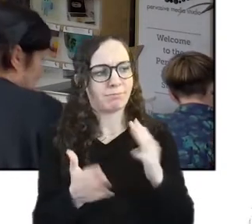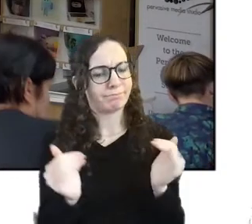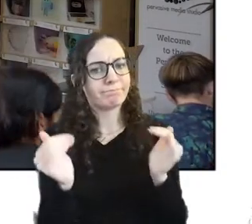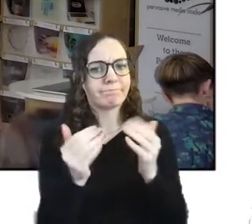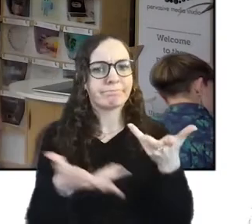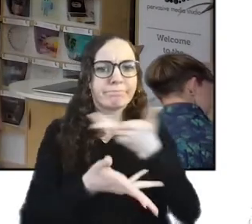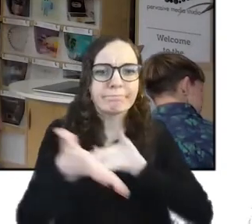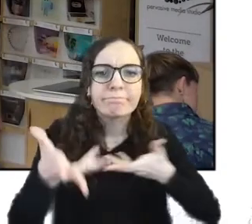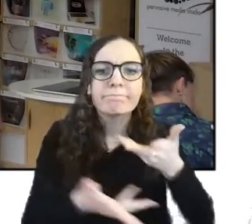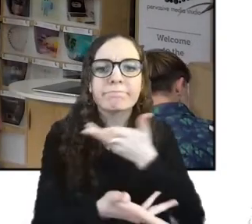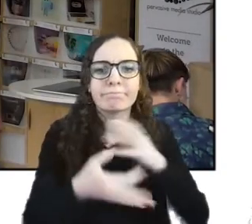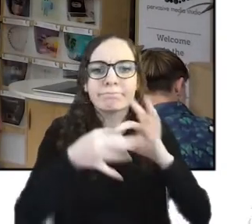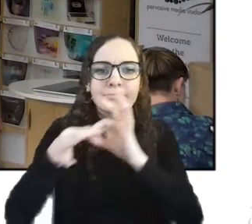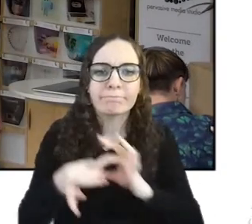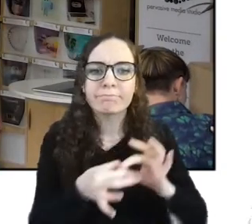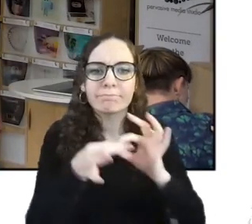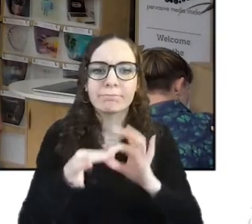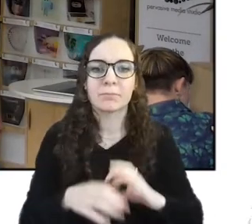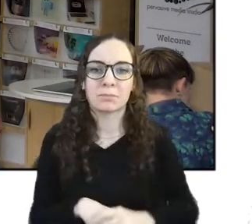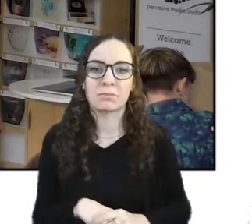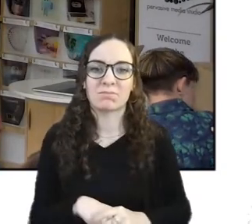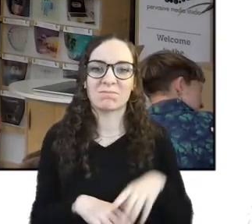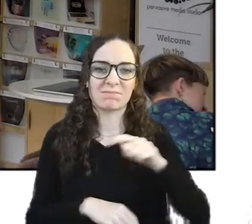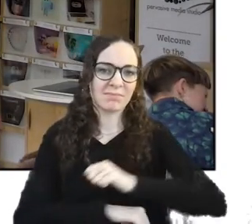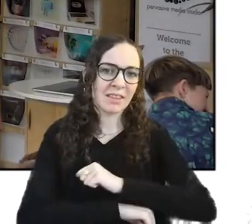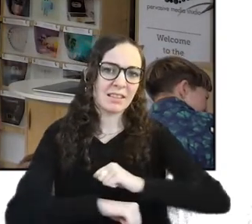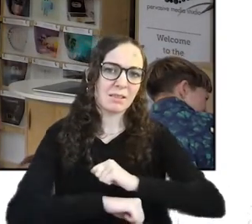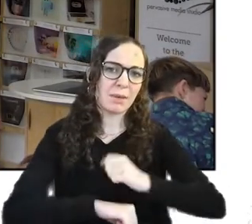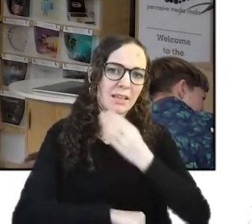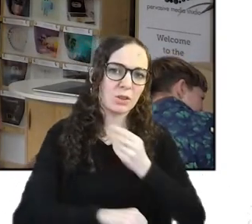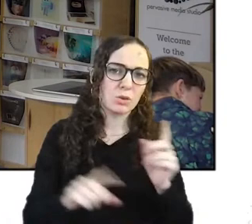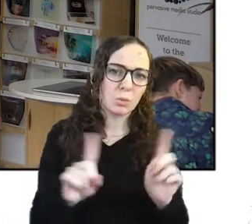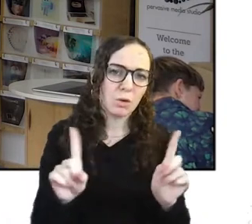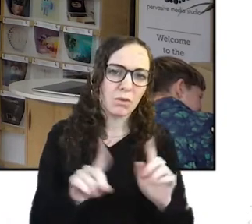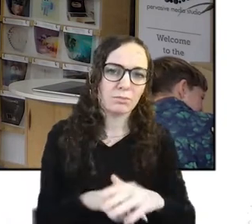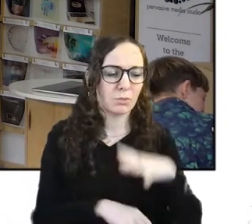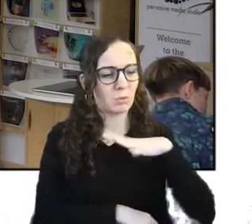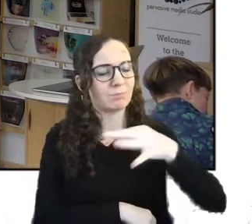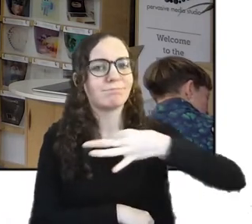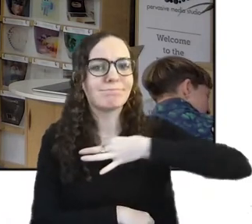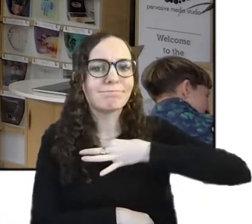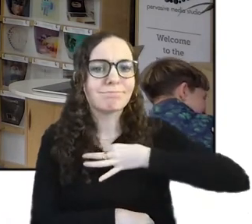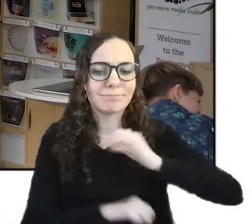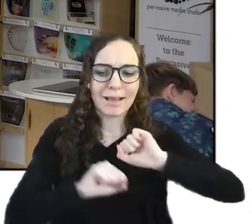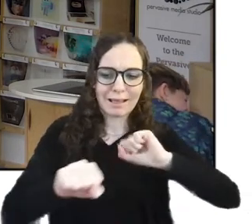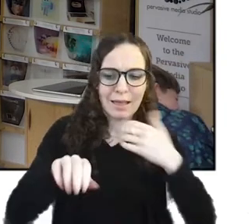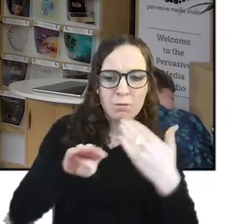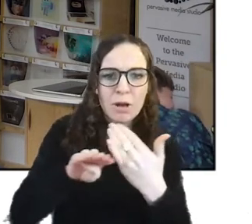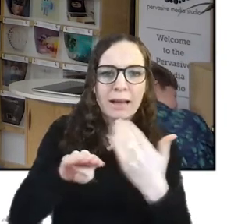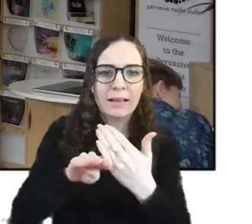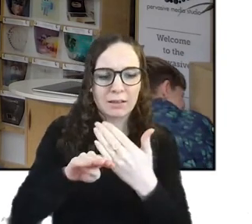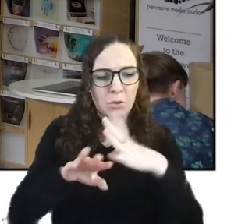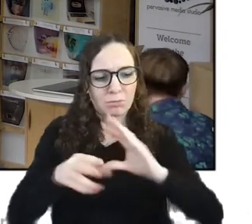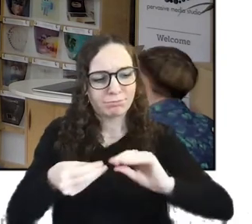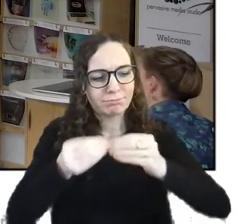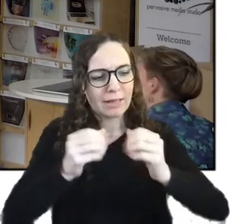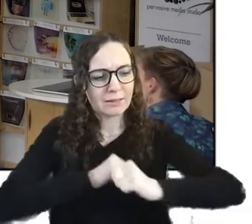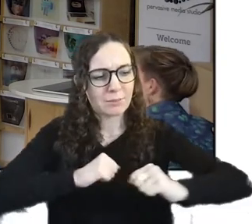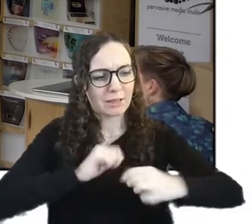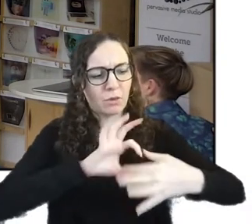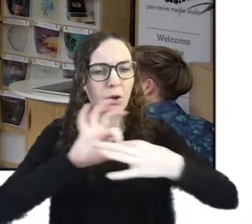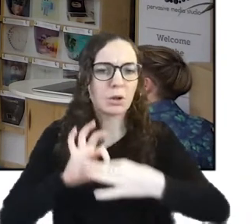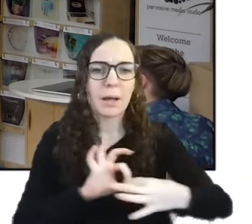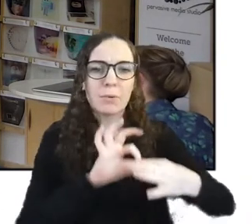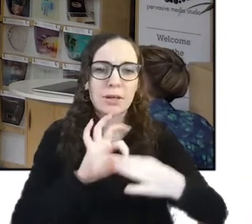And most of all we're a space for people to take risks in their practice with embryonic ideas and to make room for collaboration. So a quick bit of